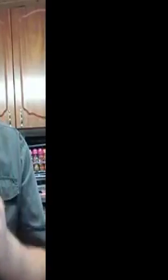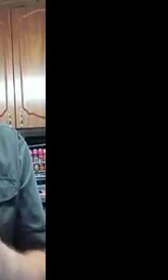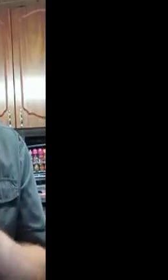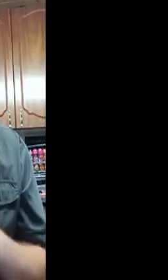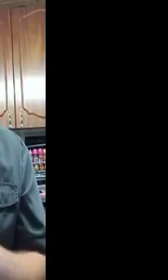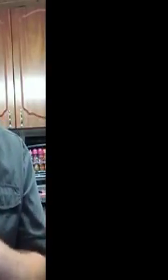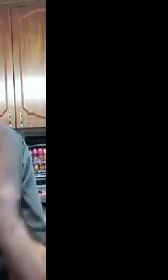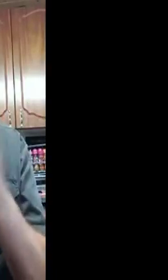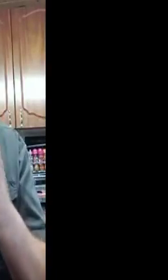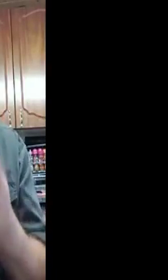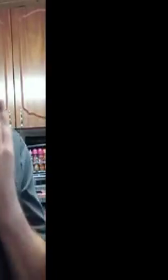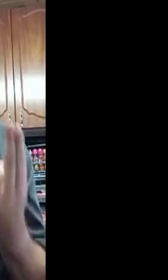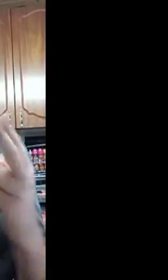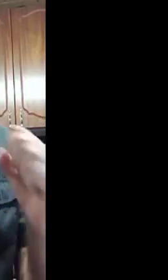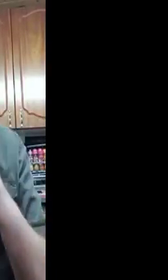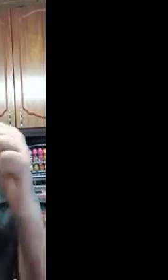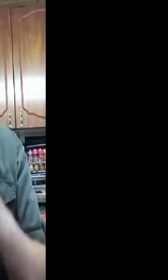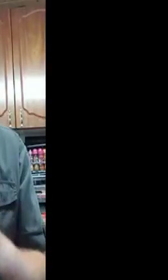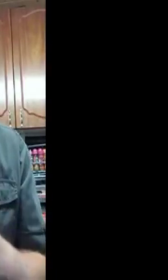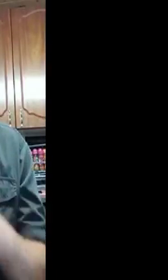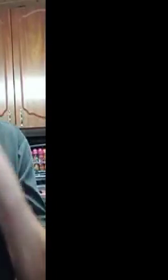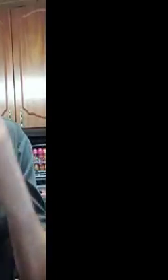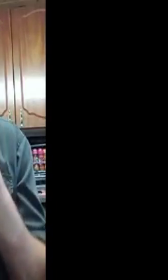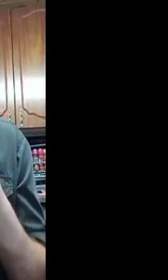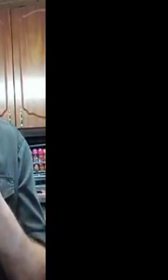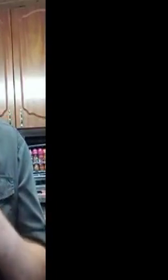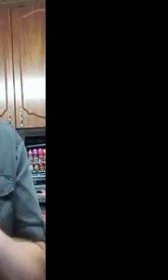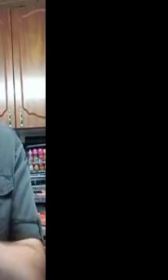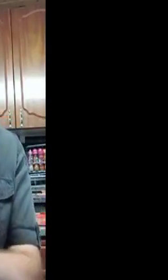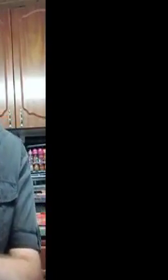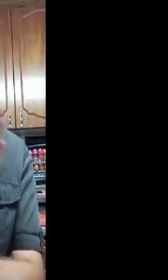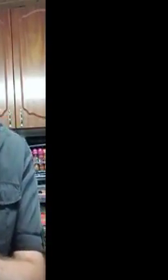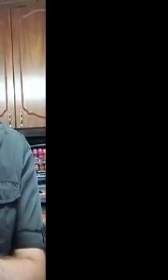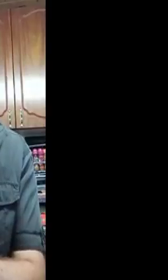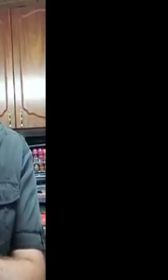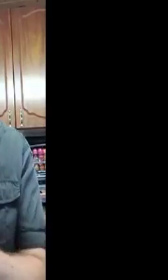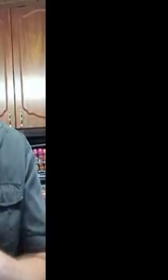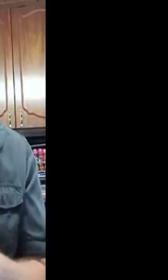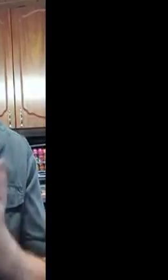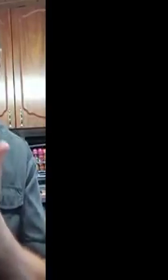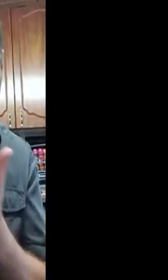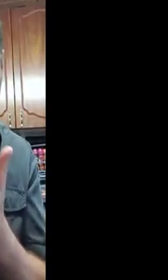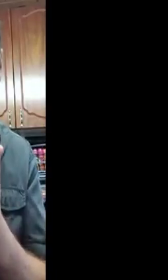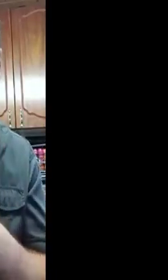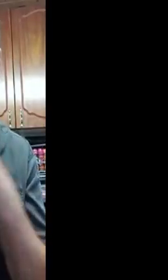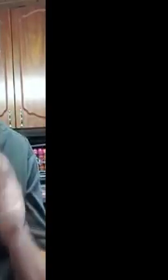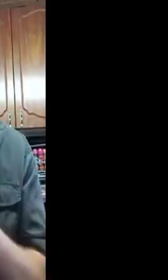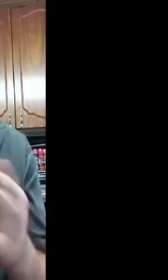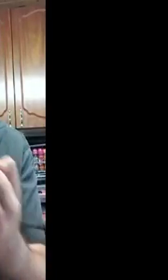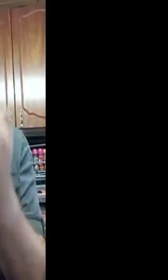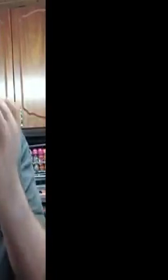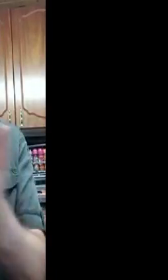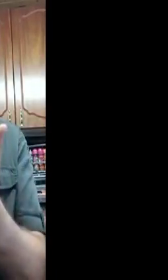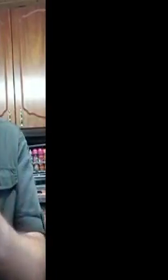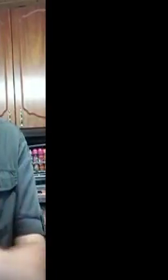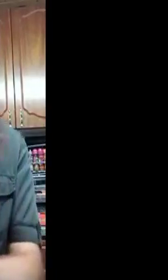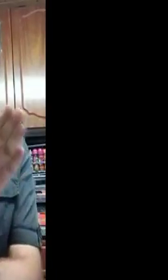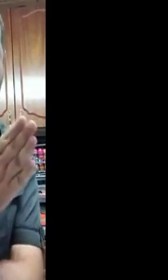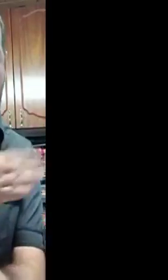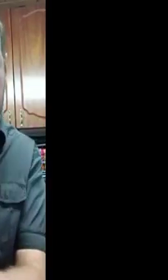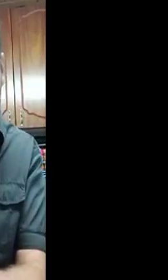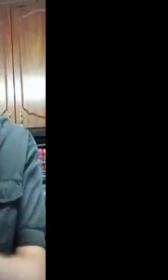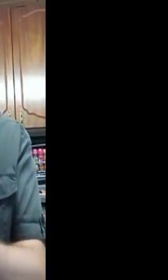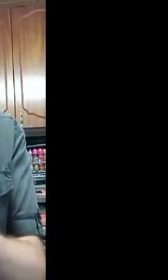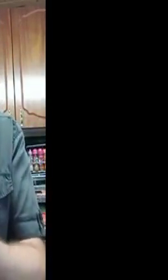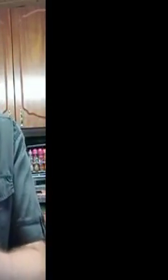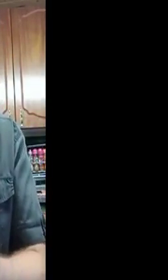those for sure to make sure to adjust their travel items to and from, or not to go outside towards the storm. A fund would be provided for anyone